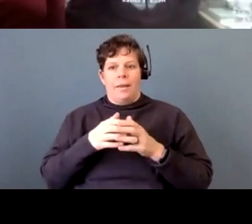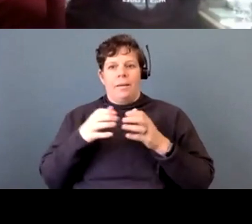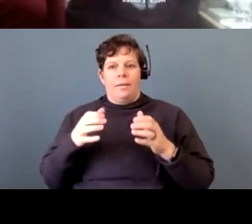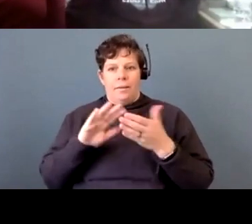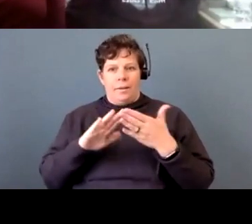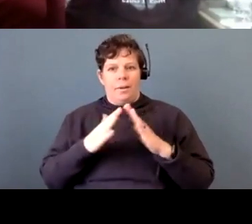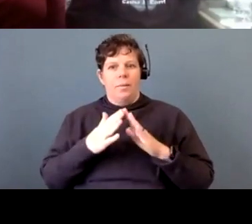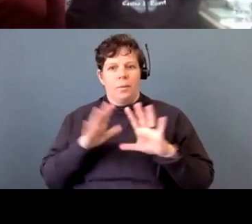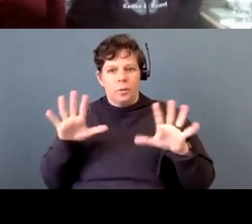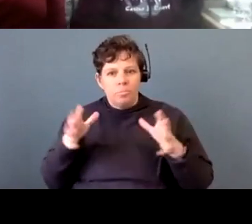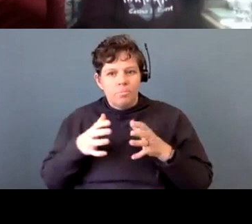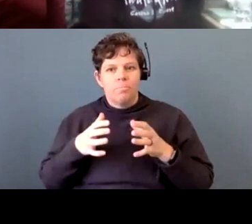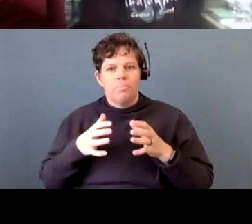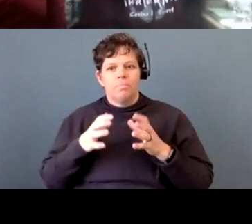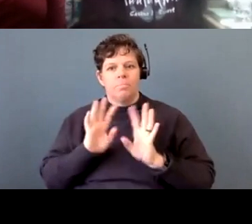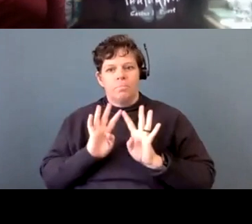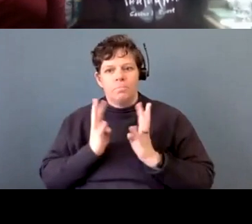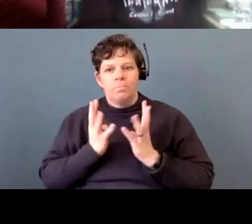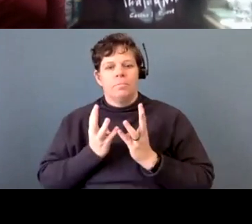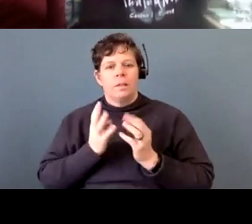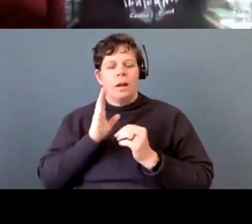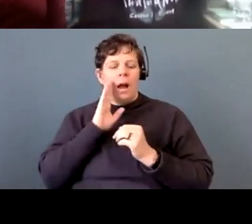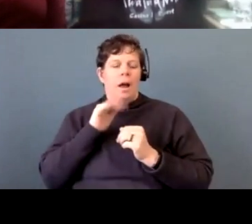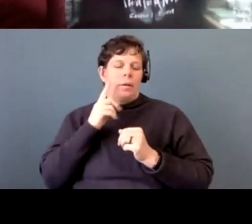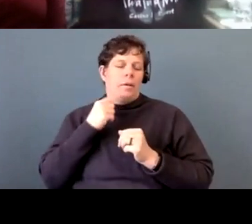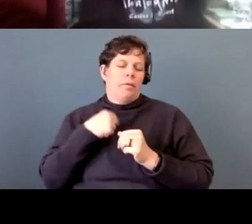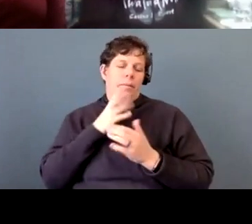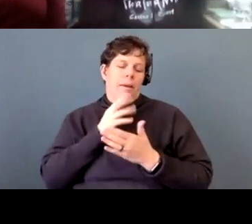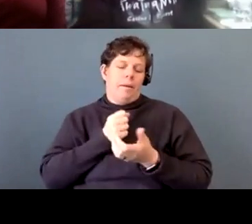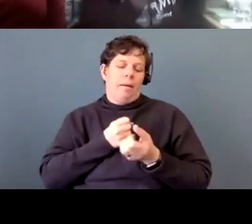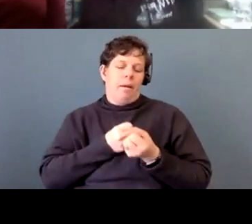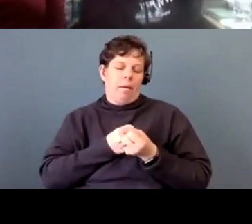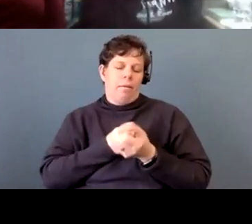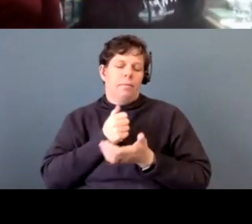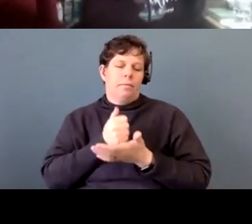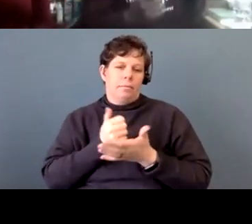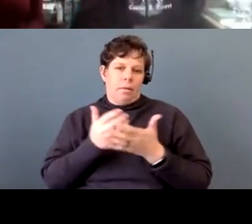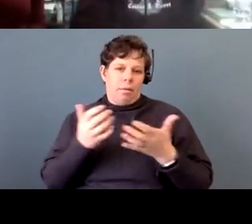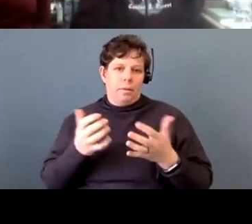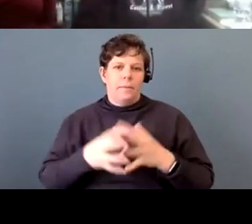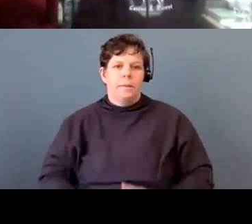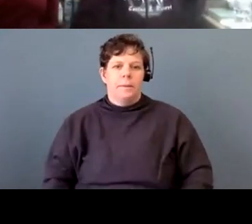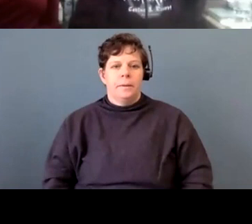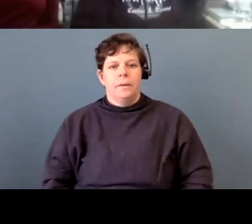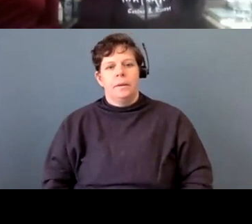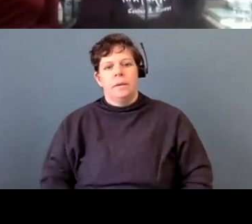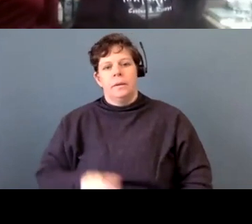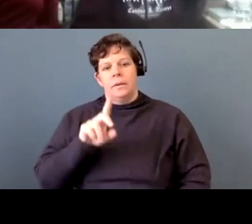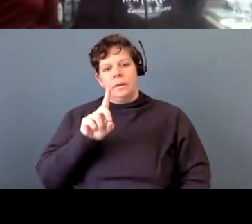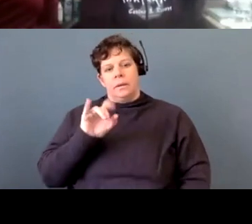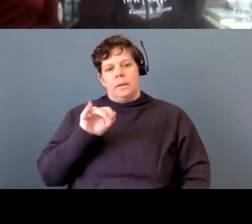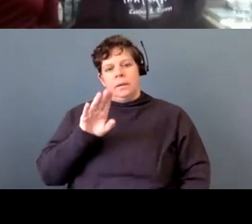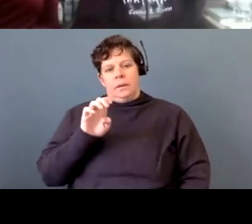really, it, I know for me, it really helped out a lot. Um, so for me, it's,